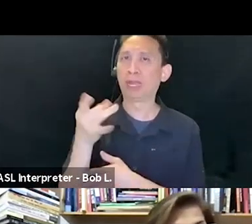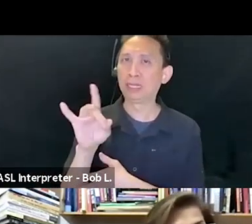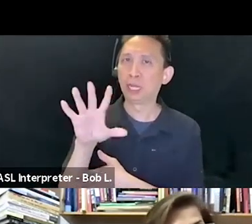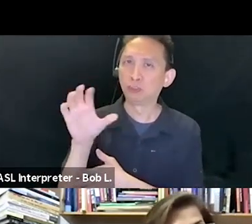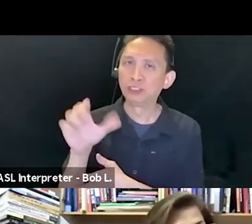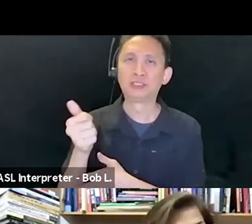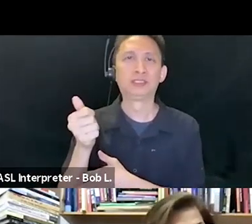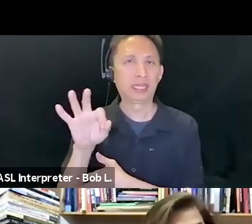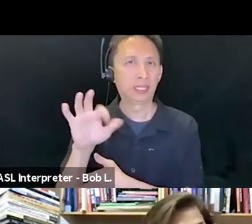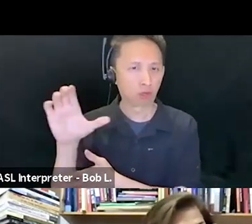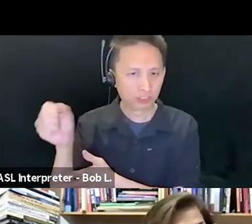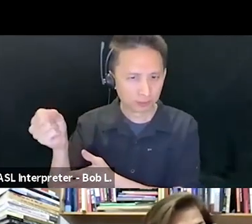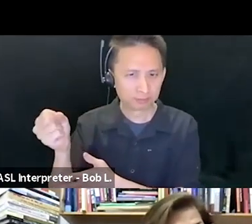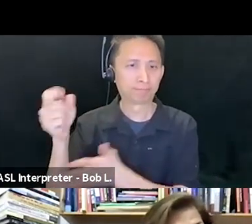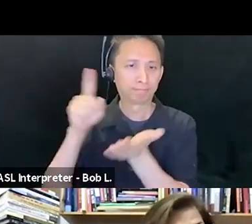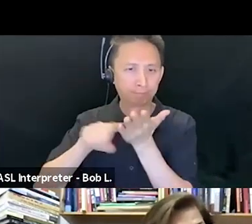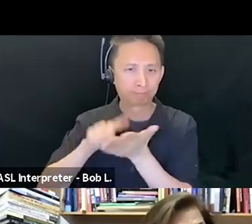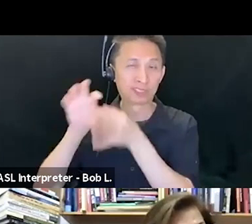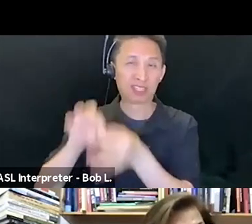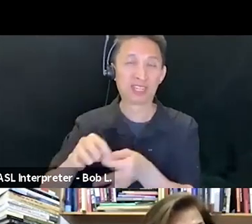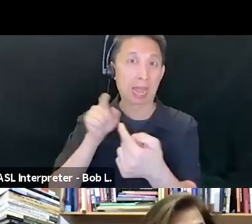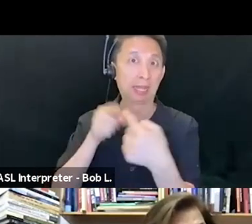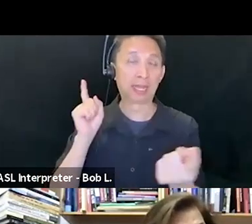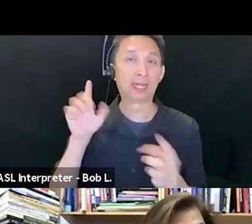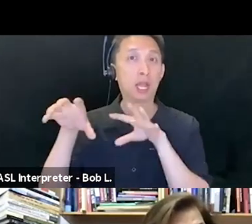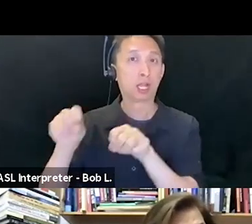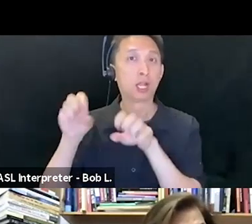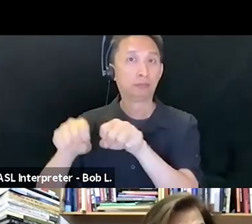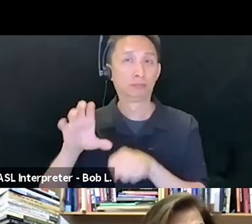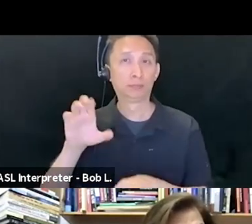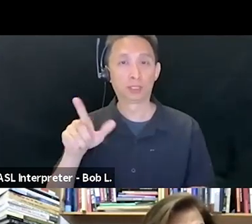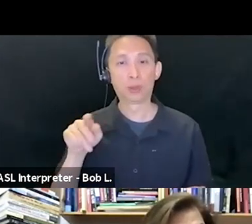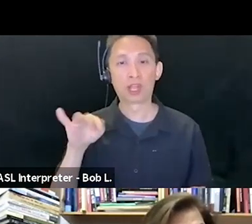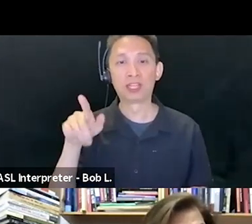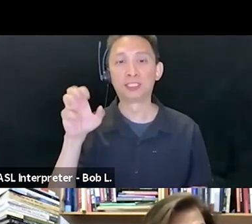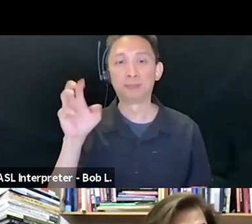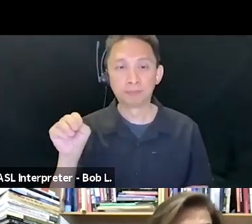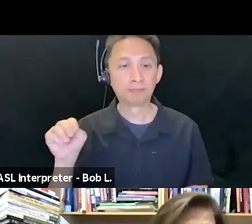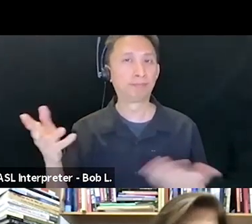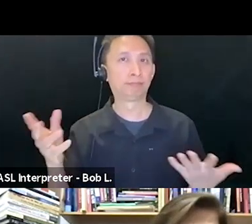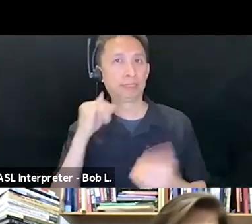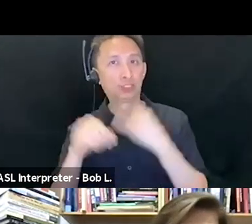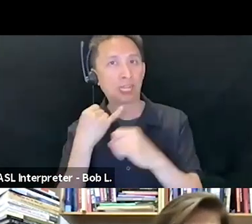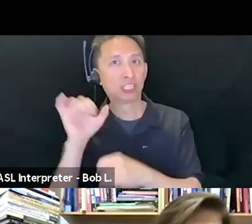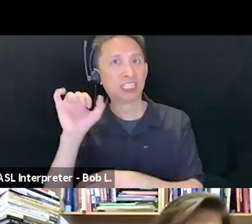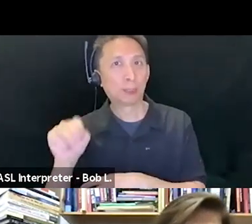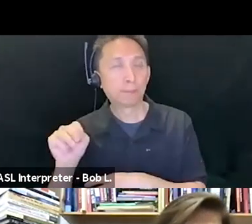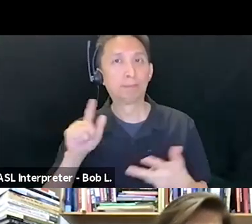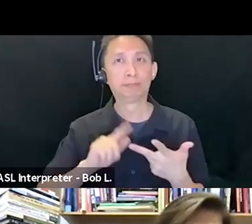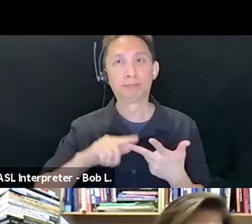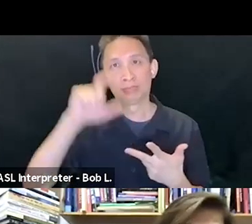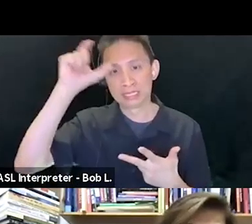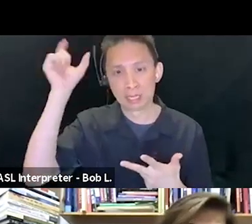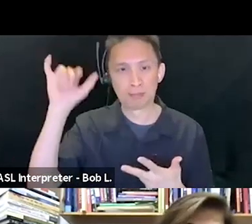entitled Parting Gifts of Empire, Palestine, India, and the Making of the Global South. It's an intellectual history